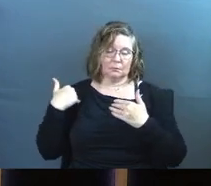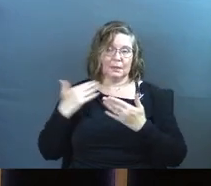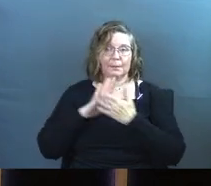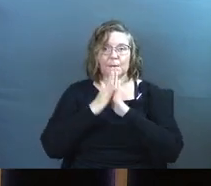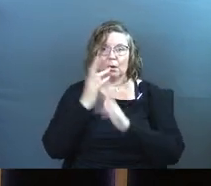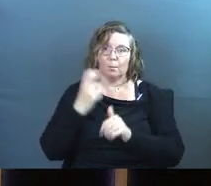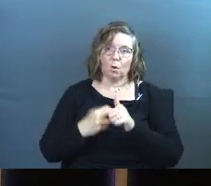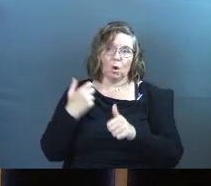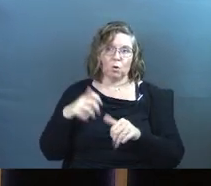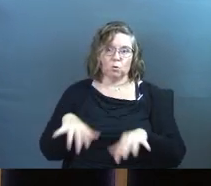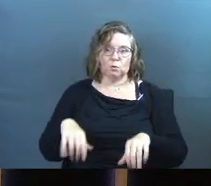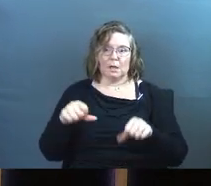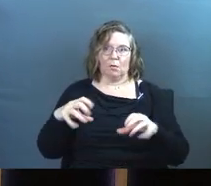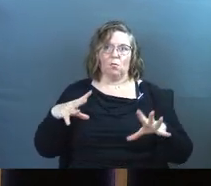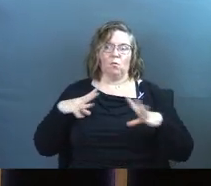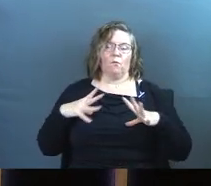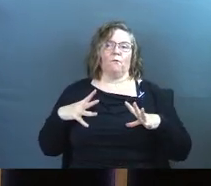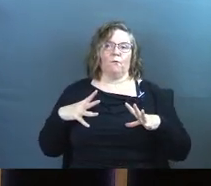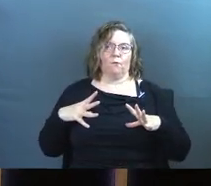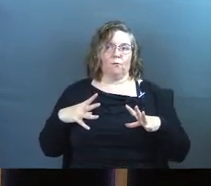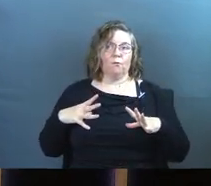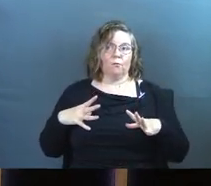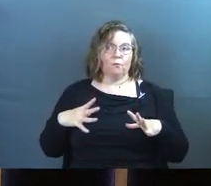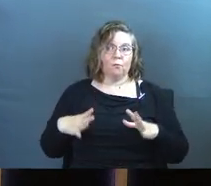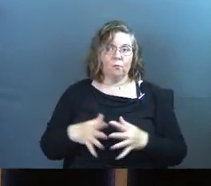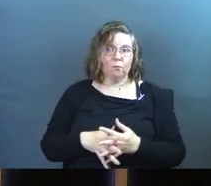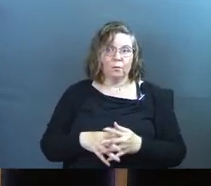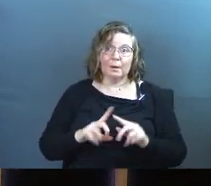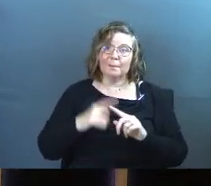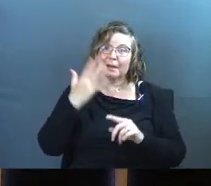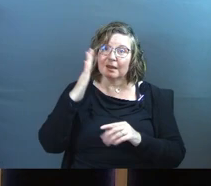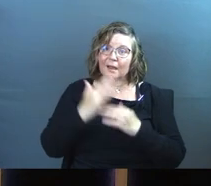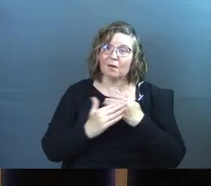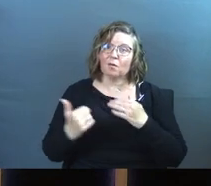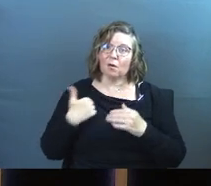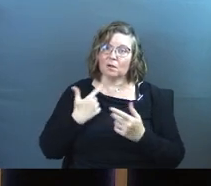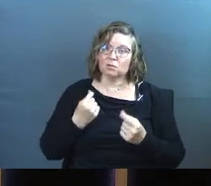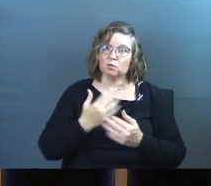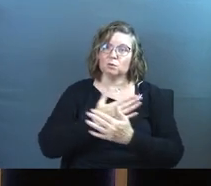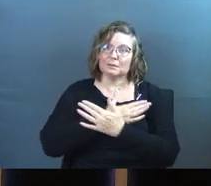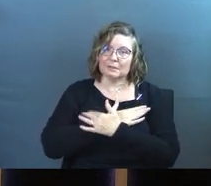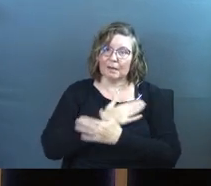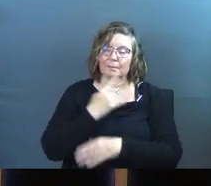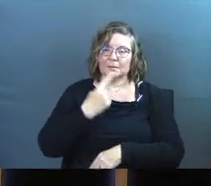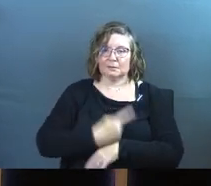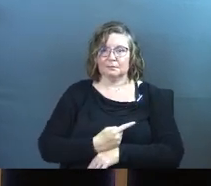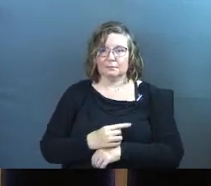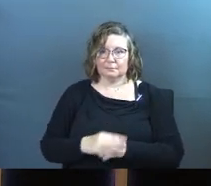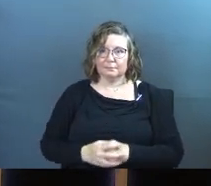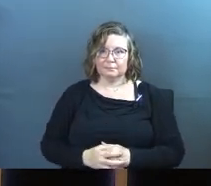even harder to take that day off. But God calls us to a Sabbath day.